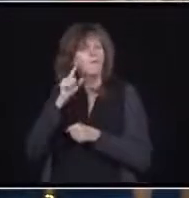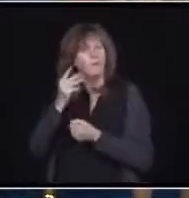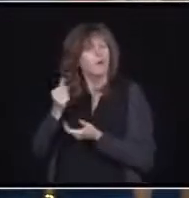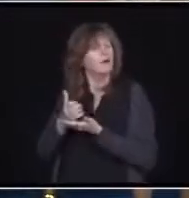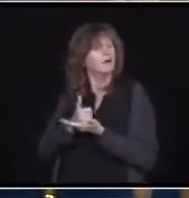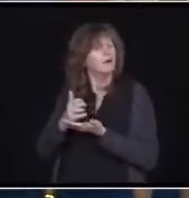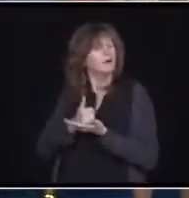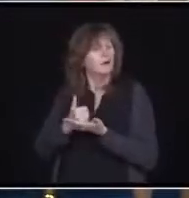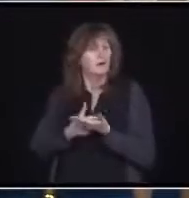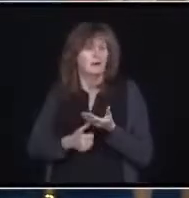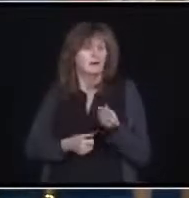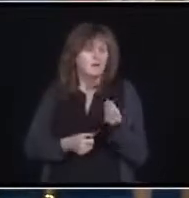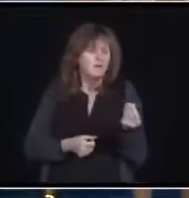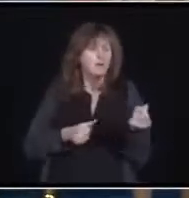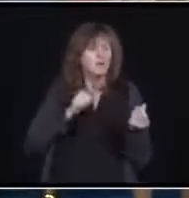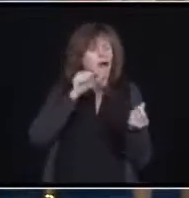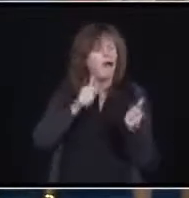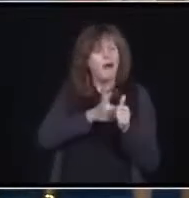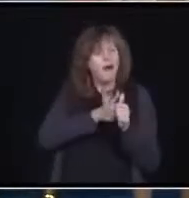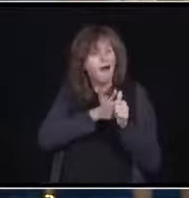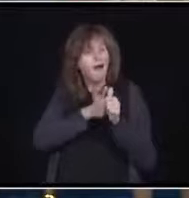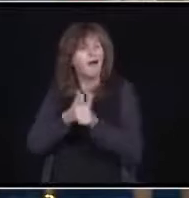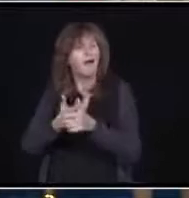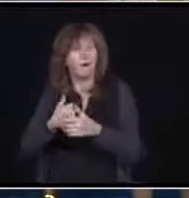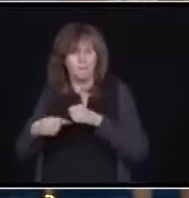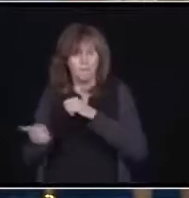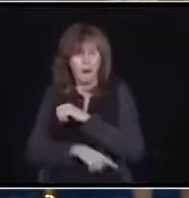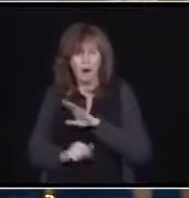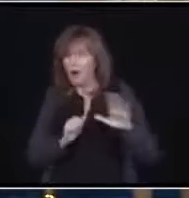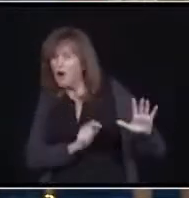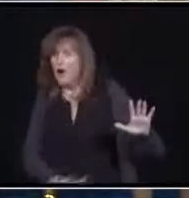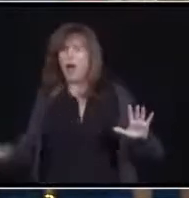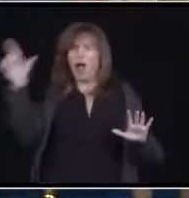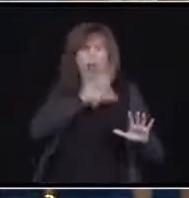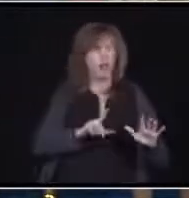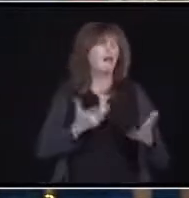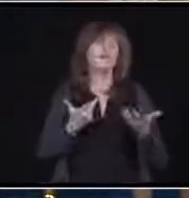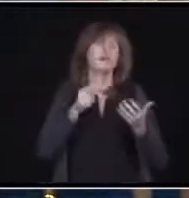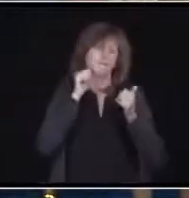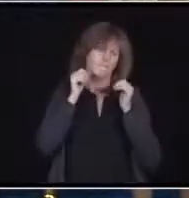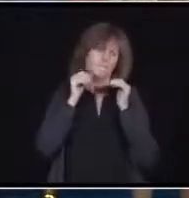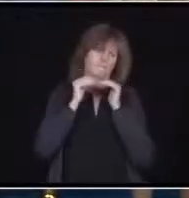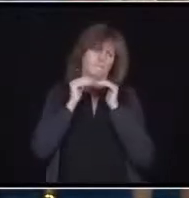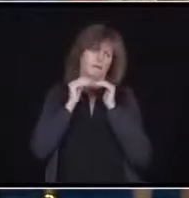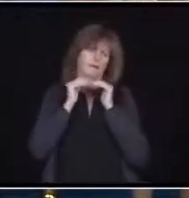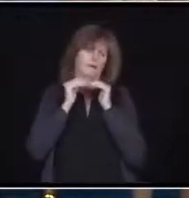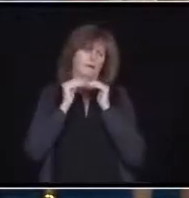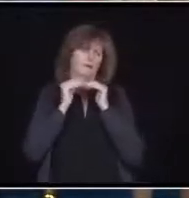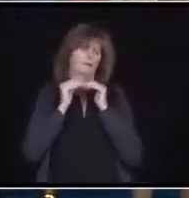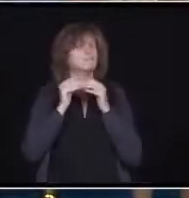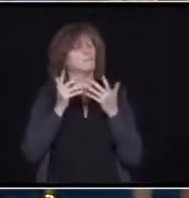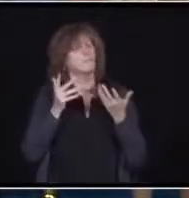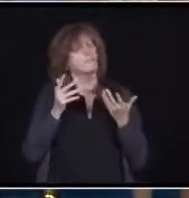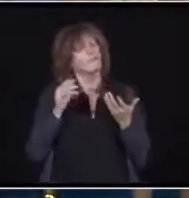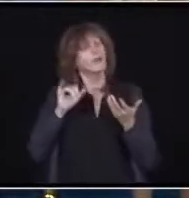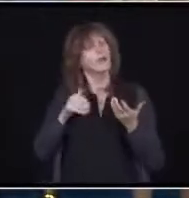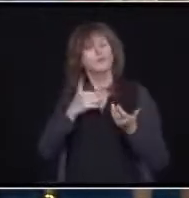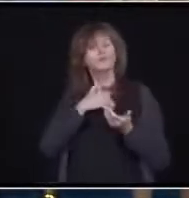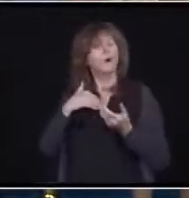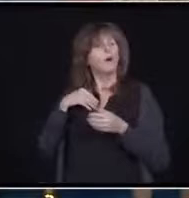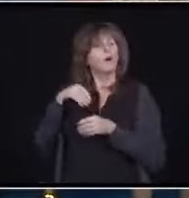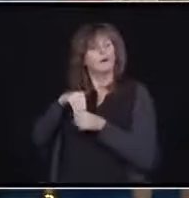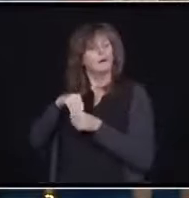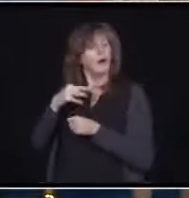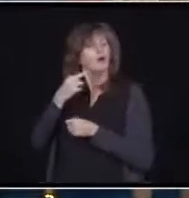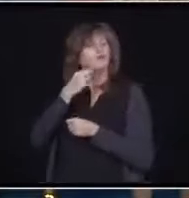or dealt with. When you talk about the numbers and limitations and that, the Premier said, Charles moved down to 75. A lot of restaurants, of course,